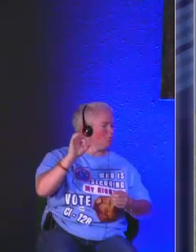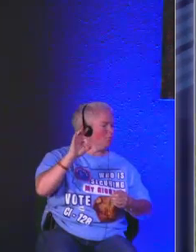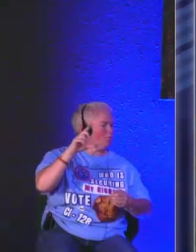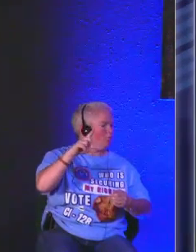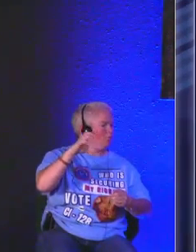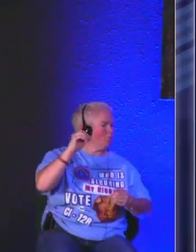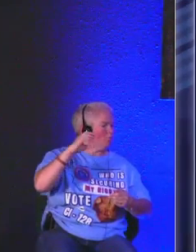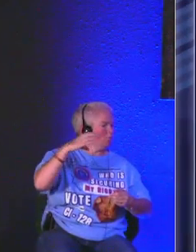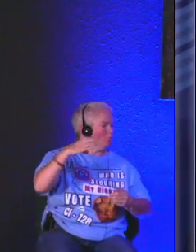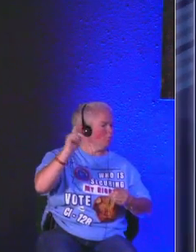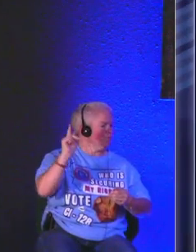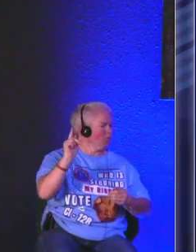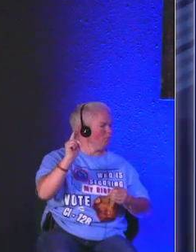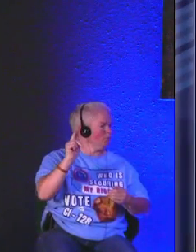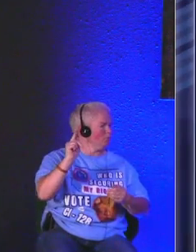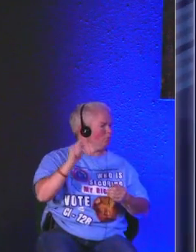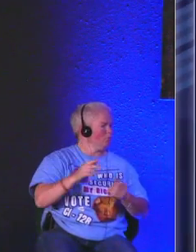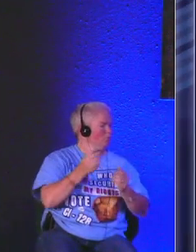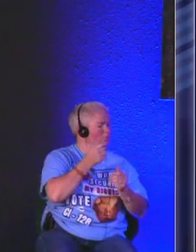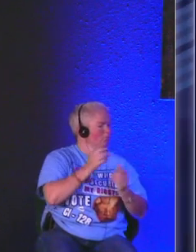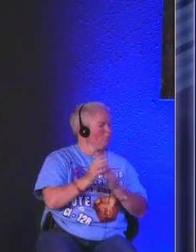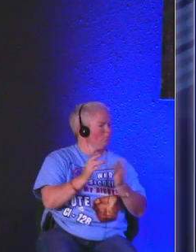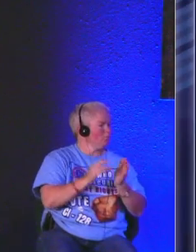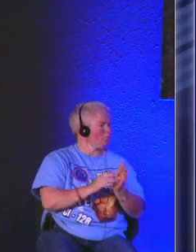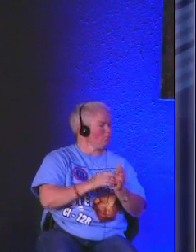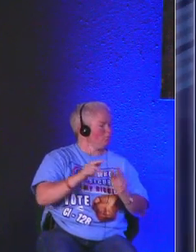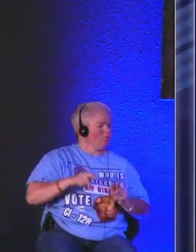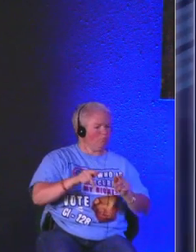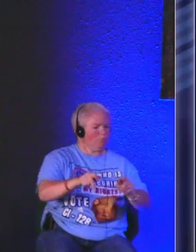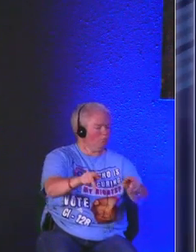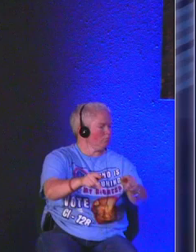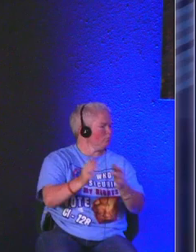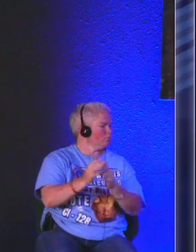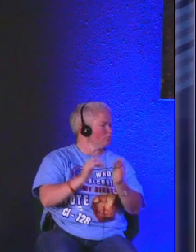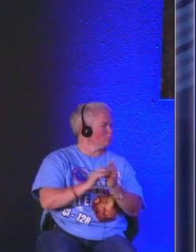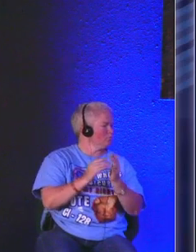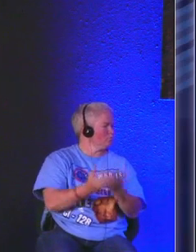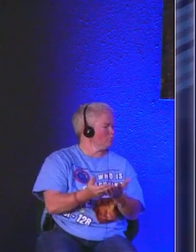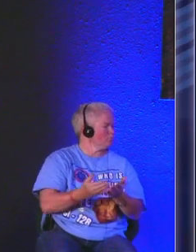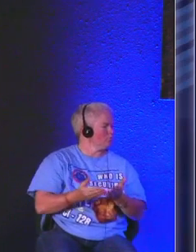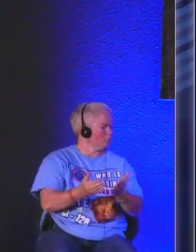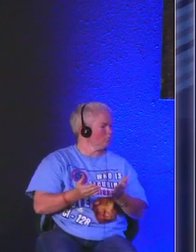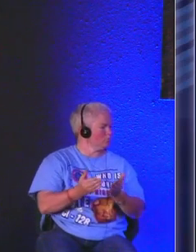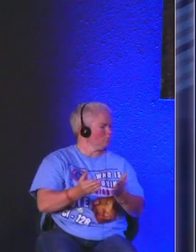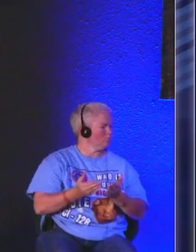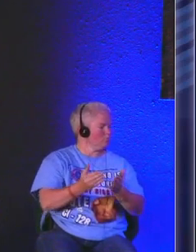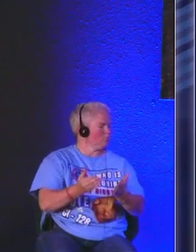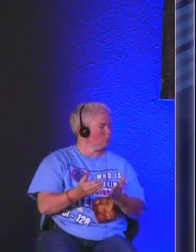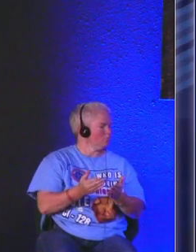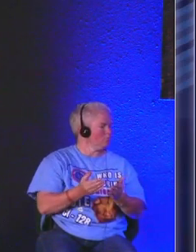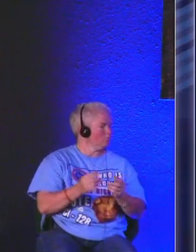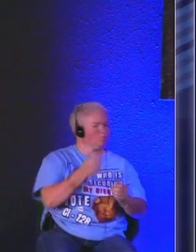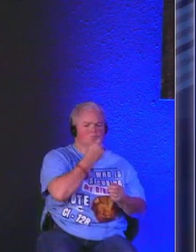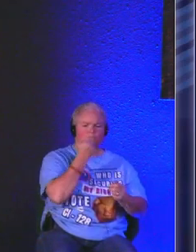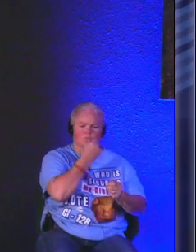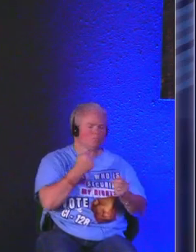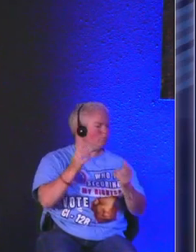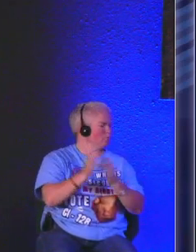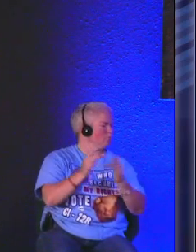he in fact is the good shepherd and of course because of situations and because of oppression